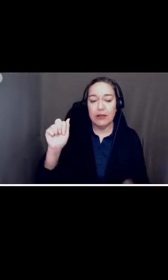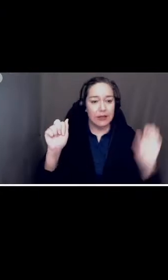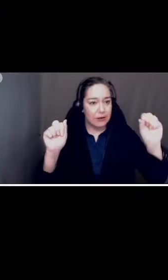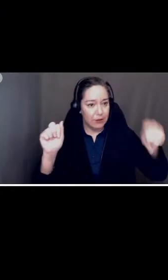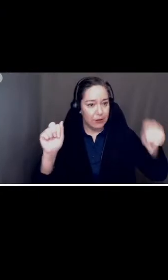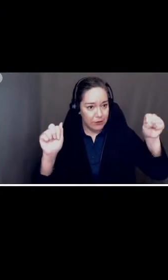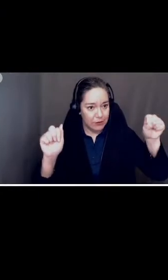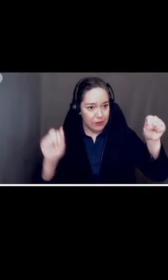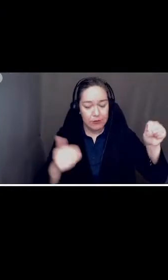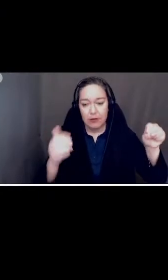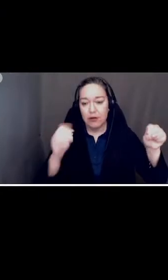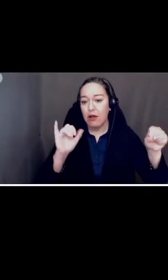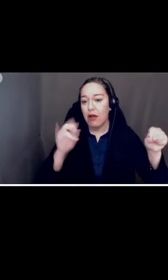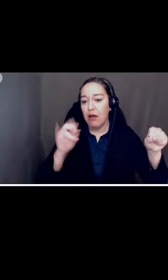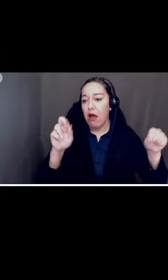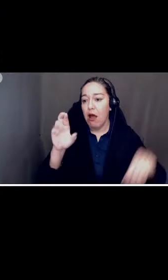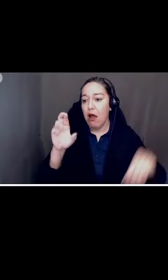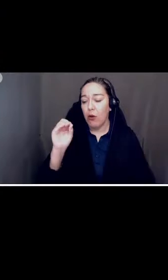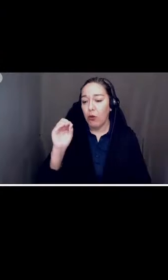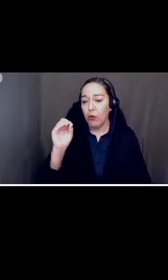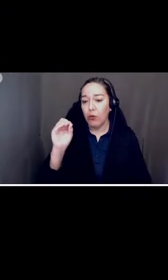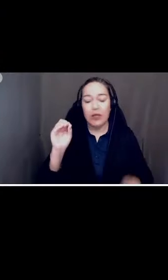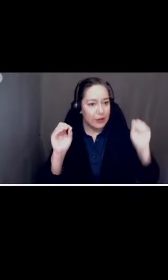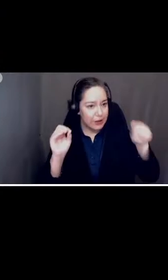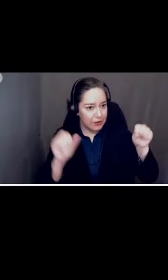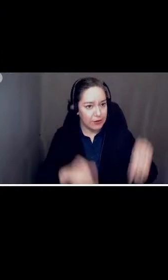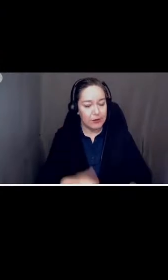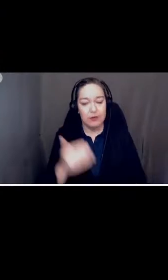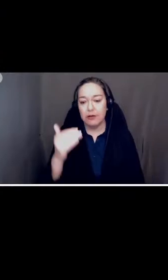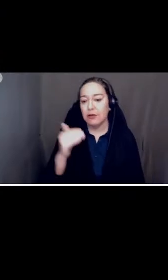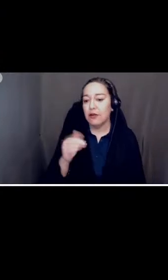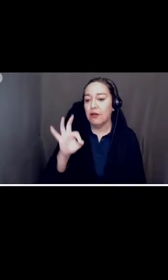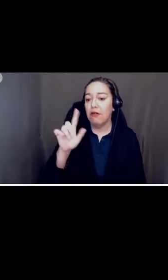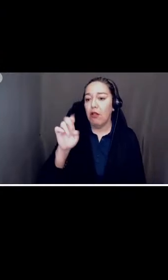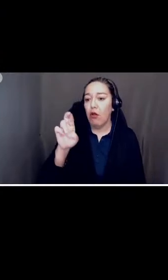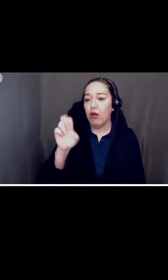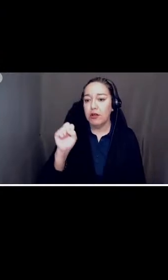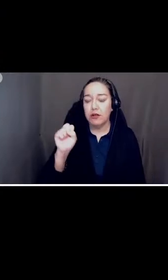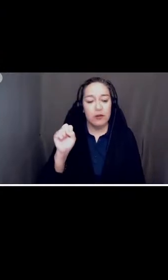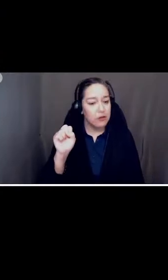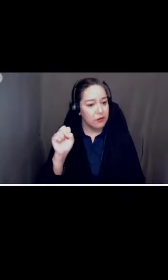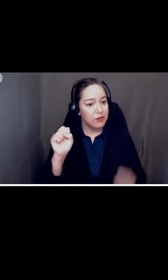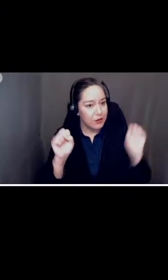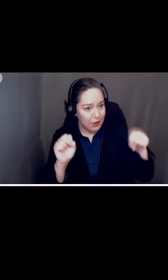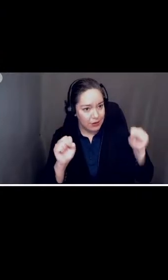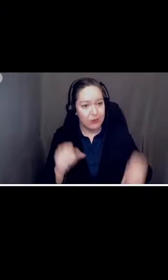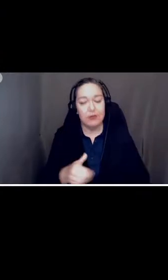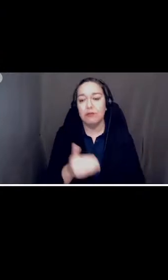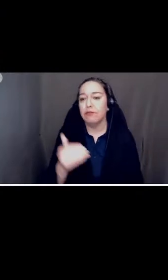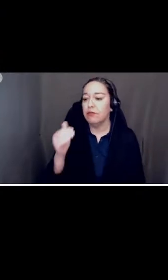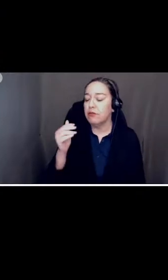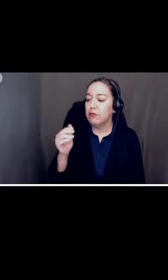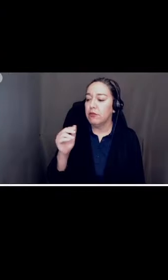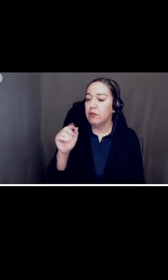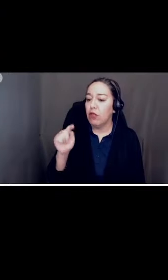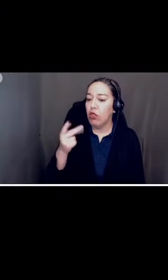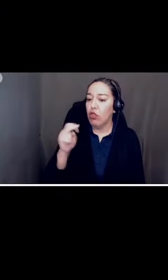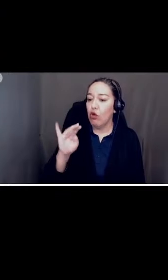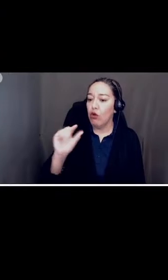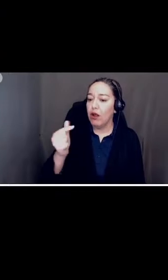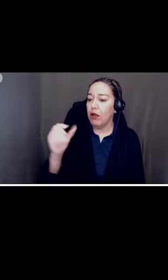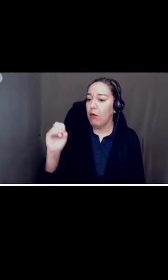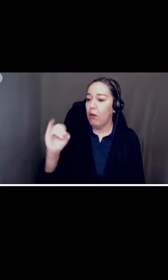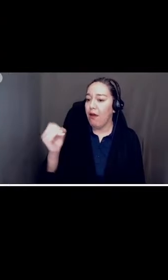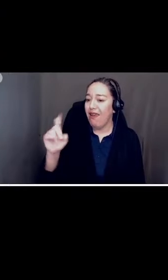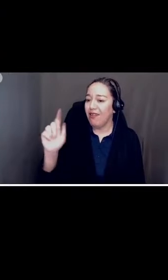board member harrow yes remember flores yes yes board member dorina ojeda